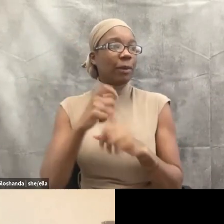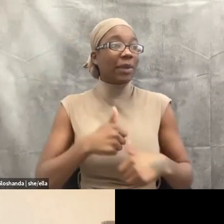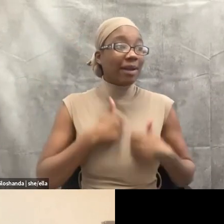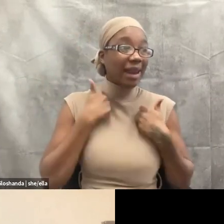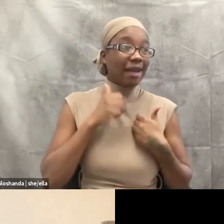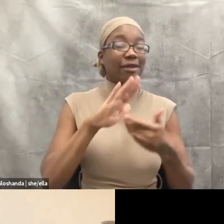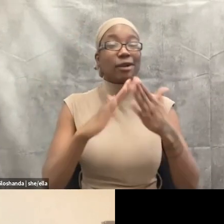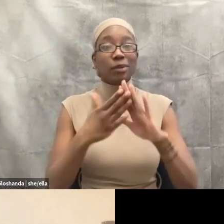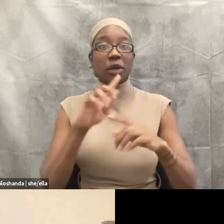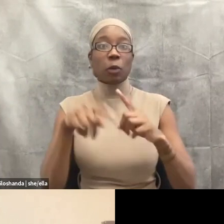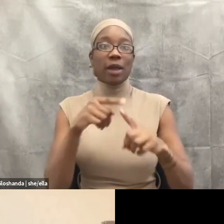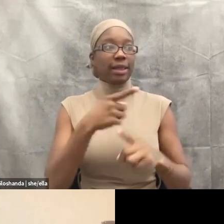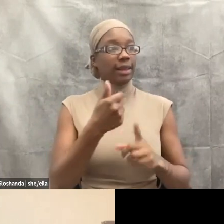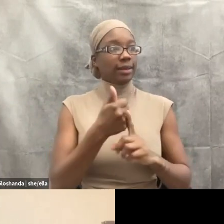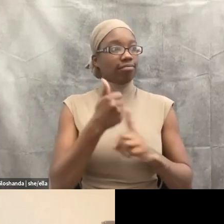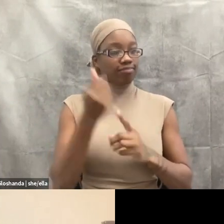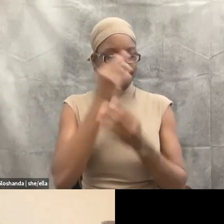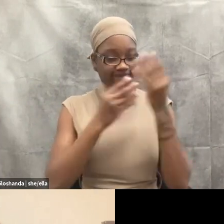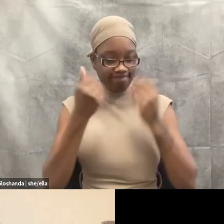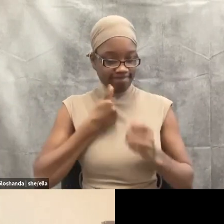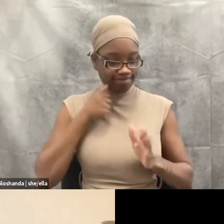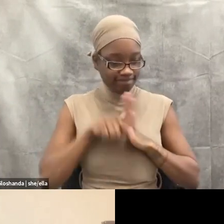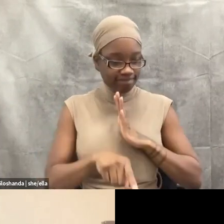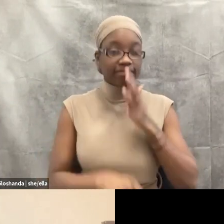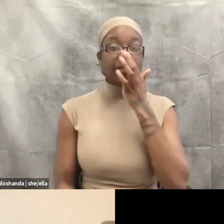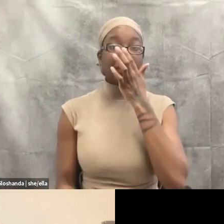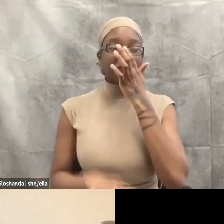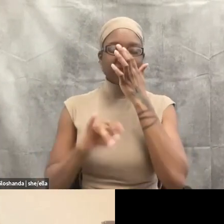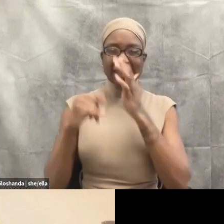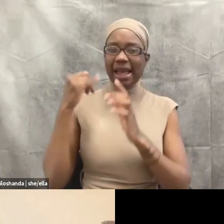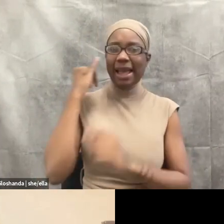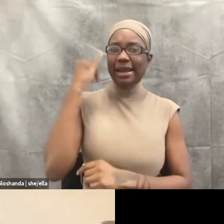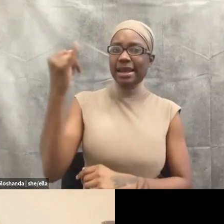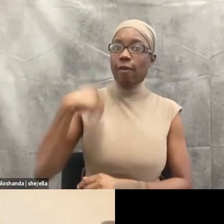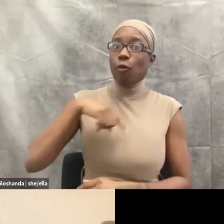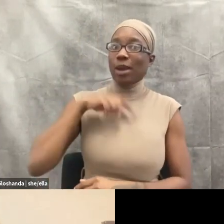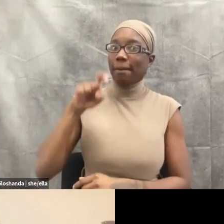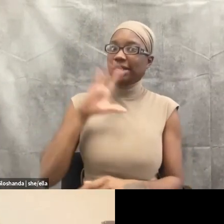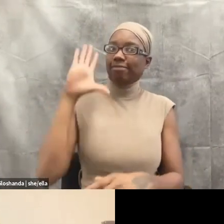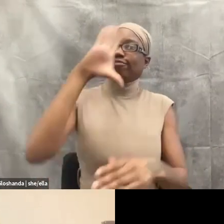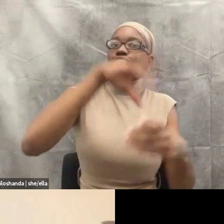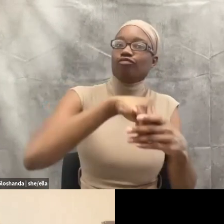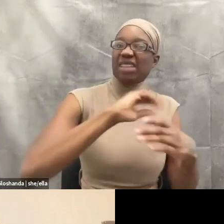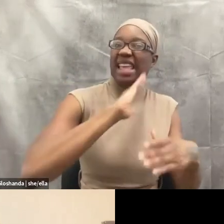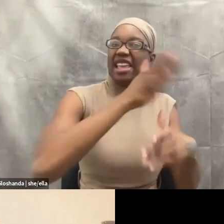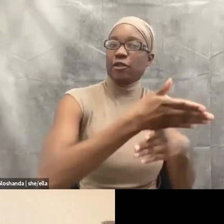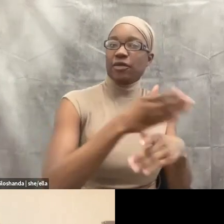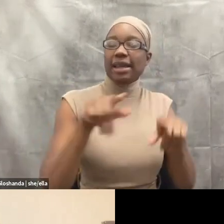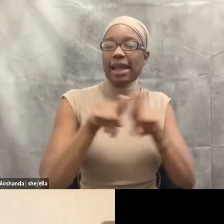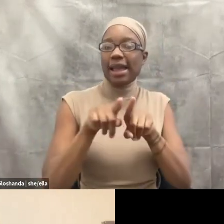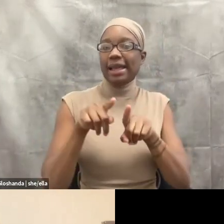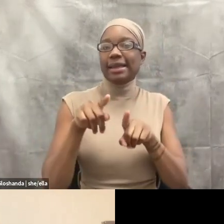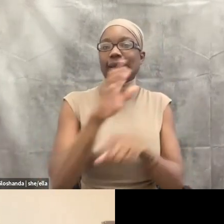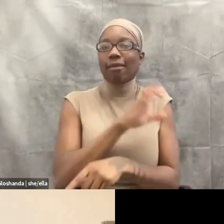experiences. Um, and it's, so it's this idea that we have to intervene as, as clinicians or as a mental health system, we have to intervene.